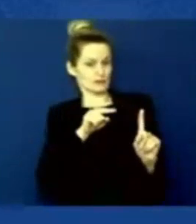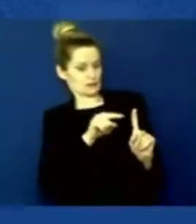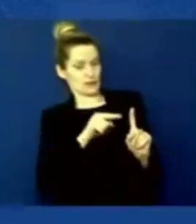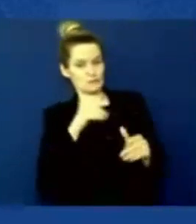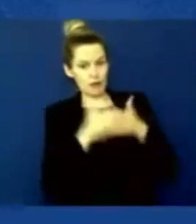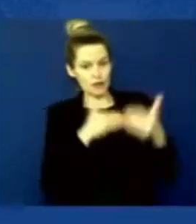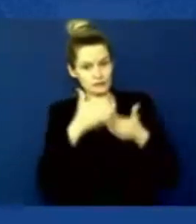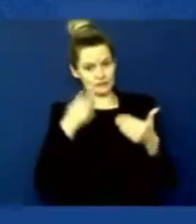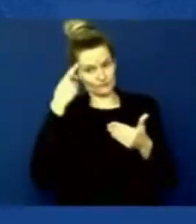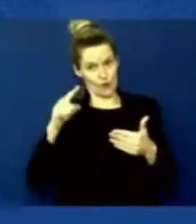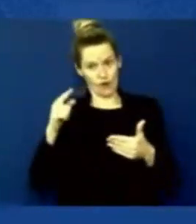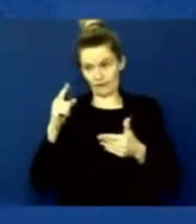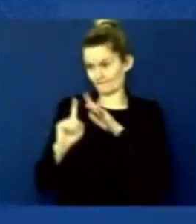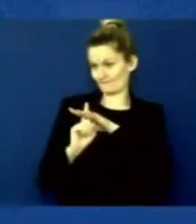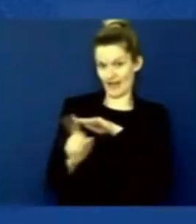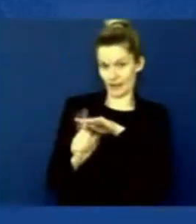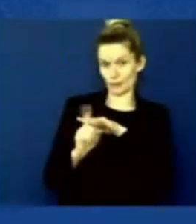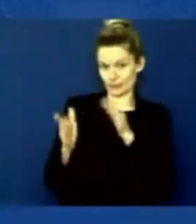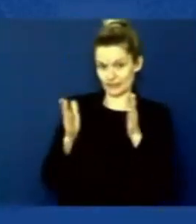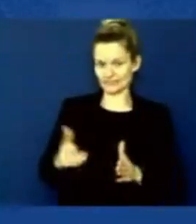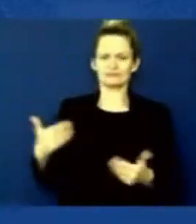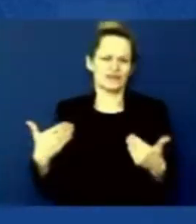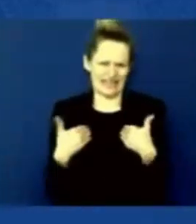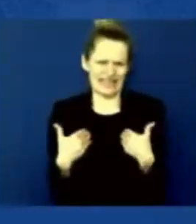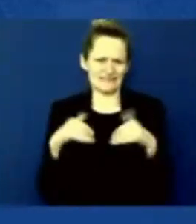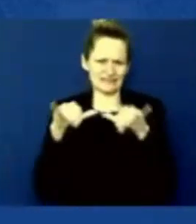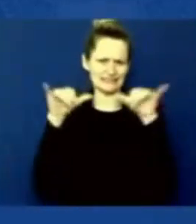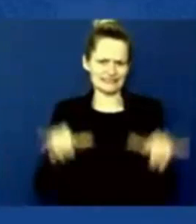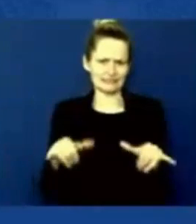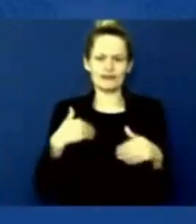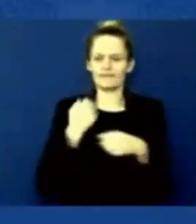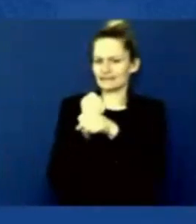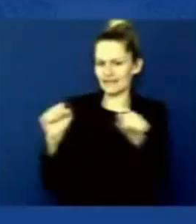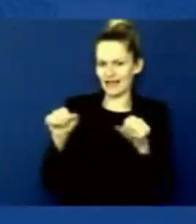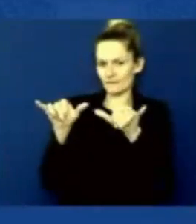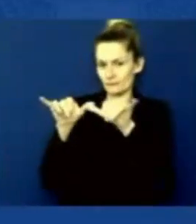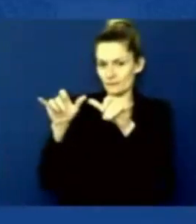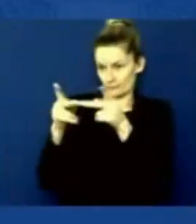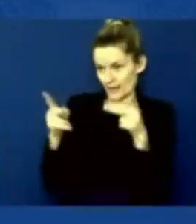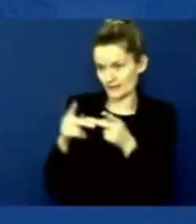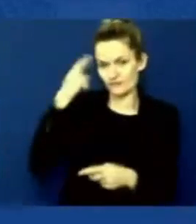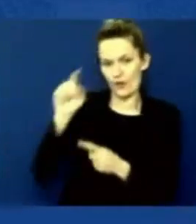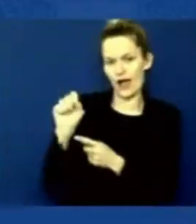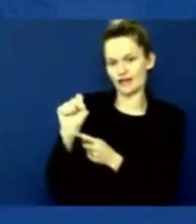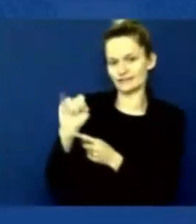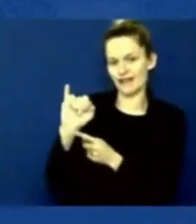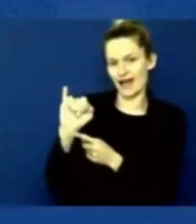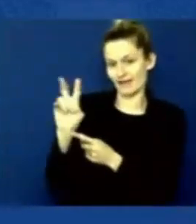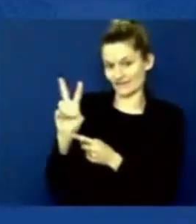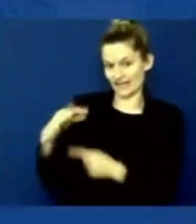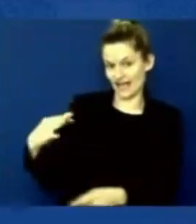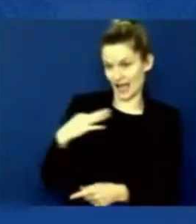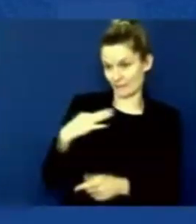a safe place for the SIV applicants and other vulnerable Afghanis and their families to complete their